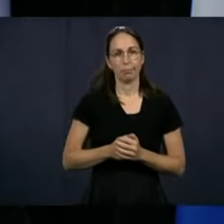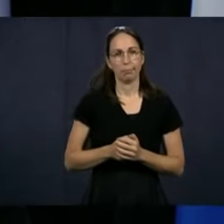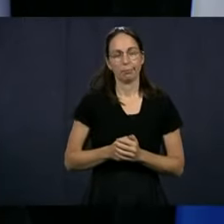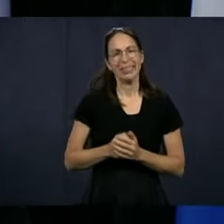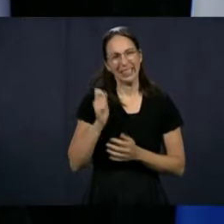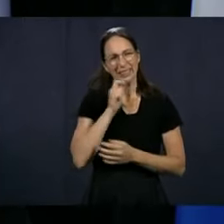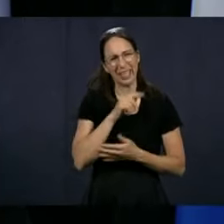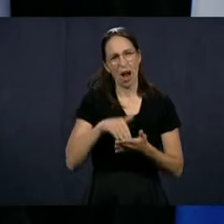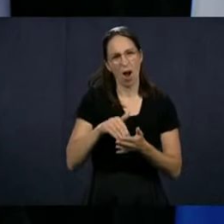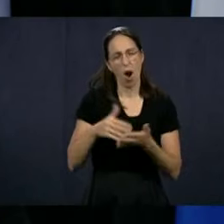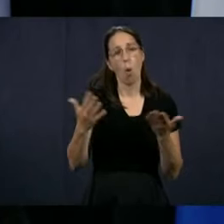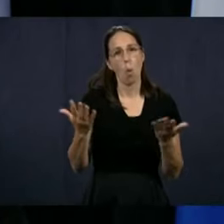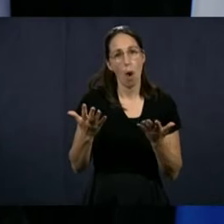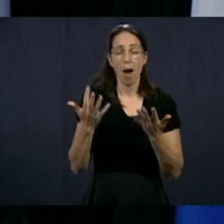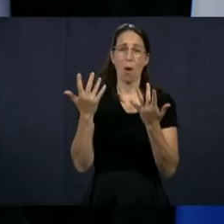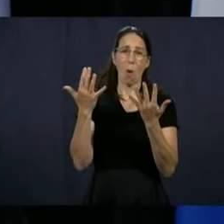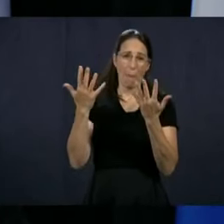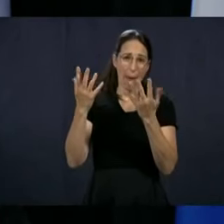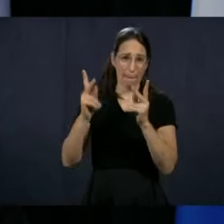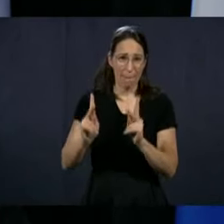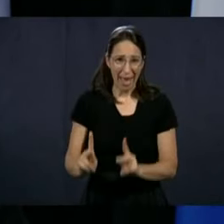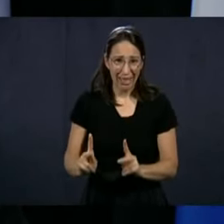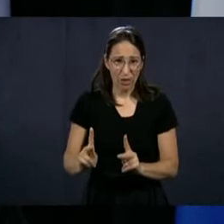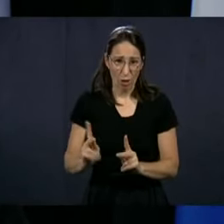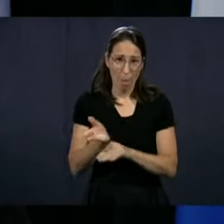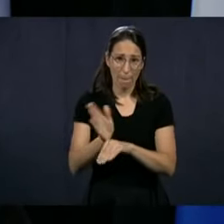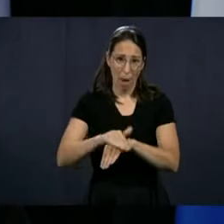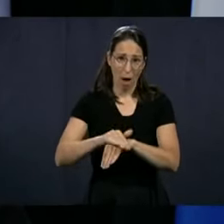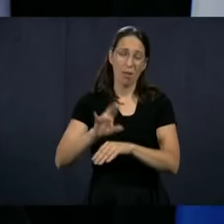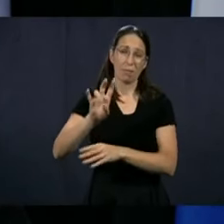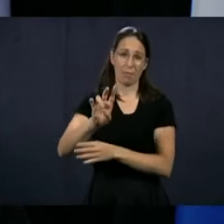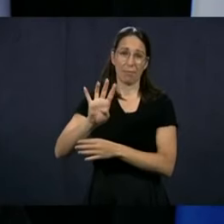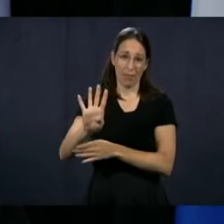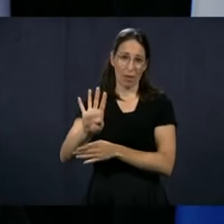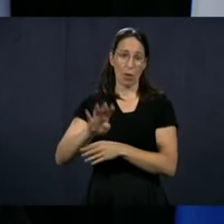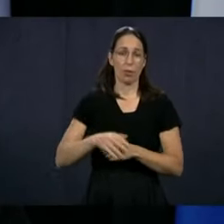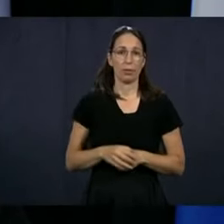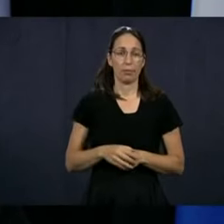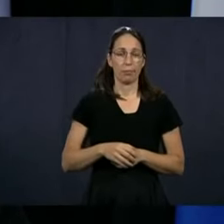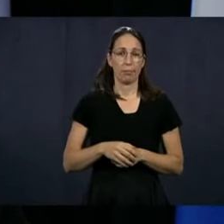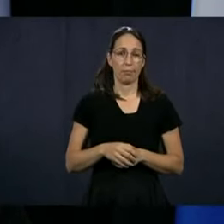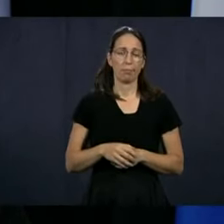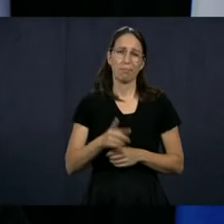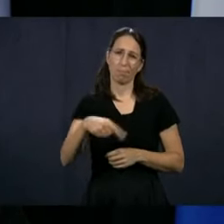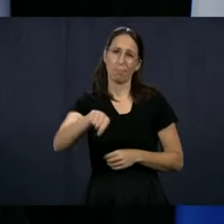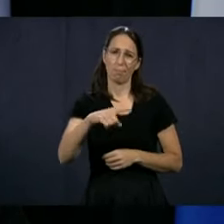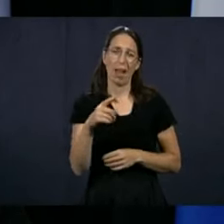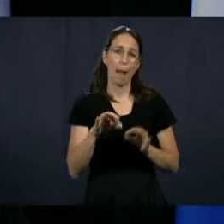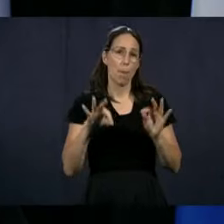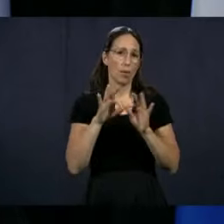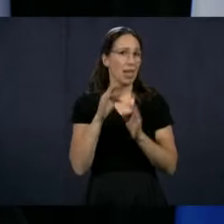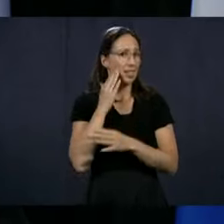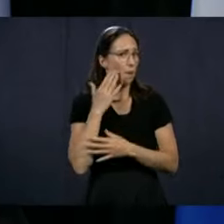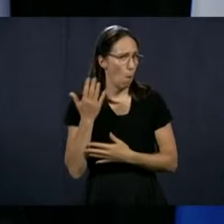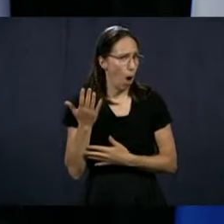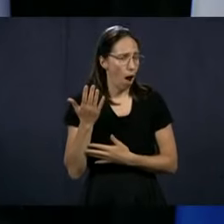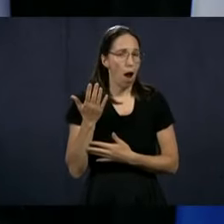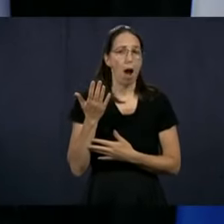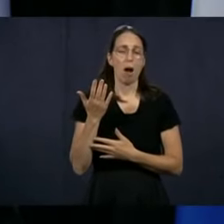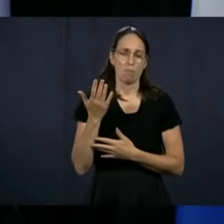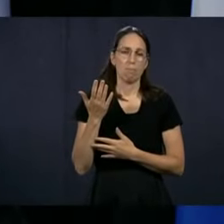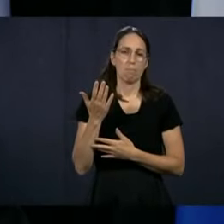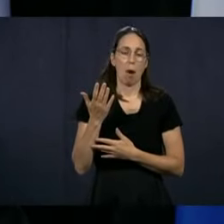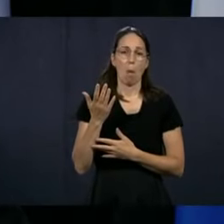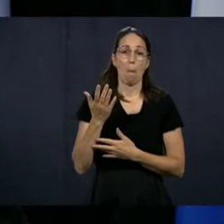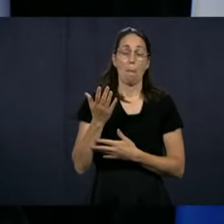However, where things continue being difficult is the number of deaths, 74 new deaths. It is important to once